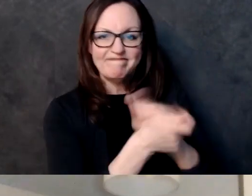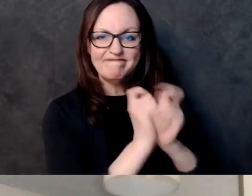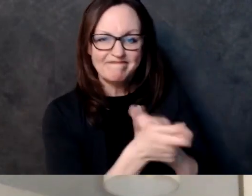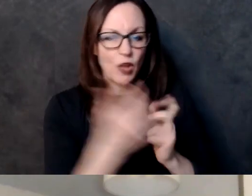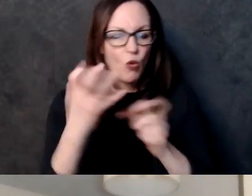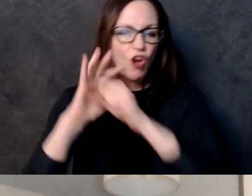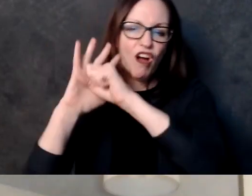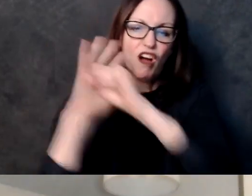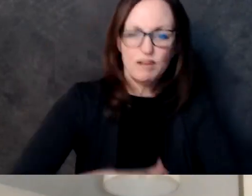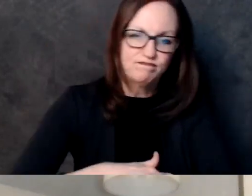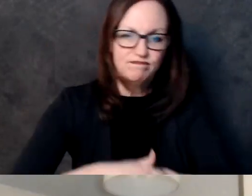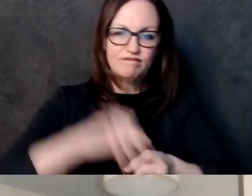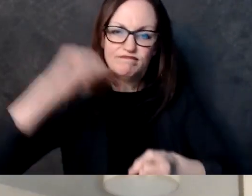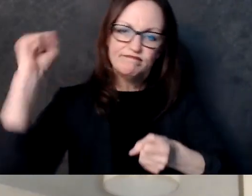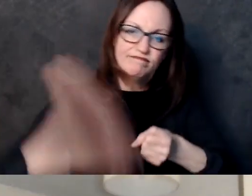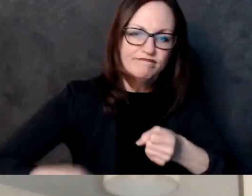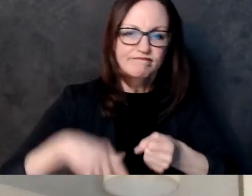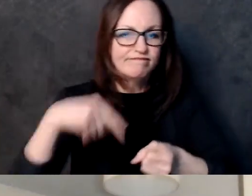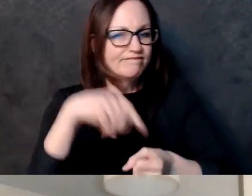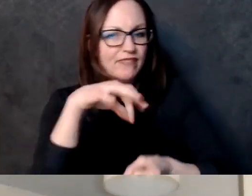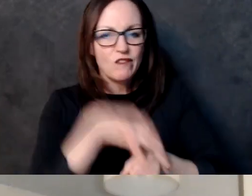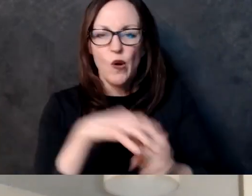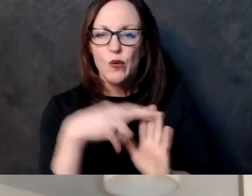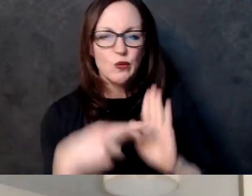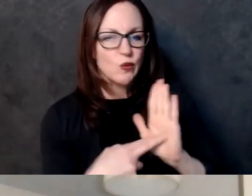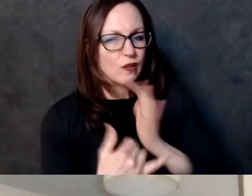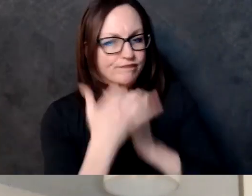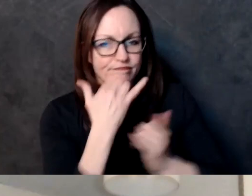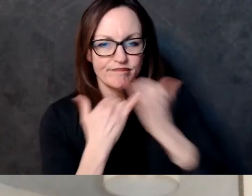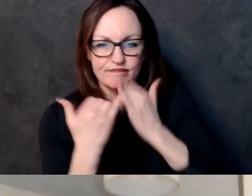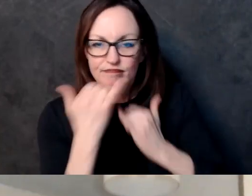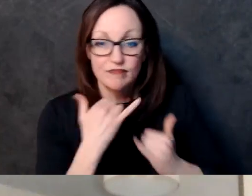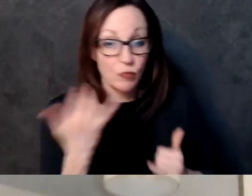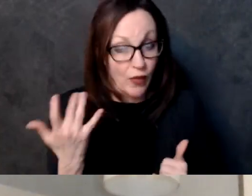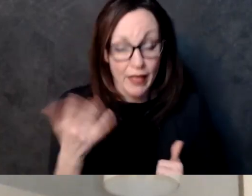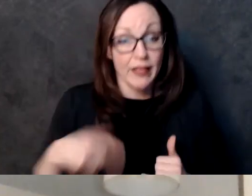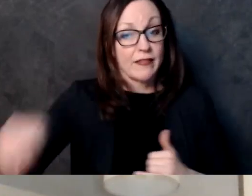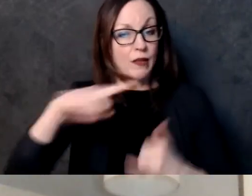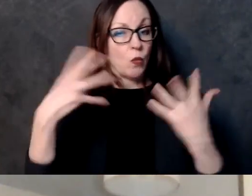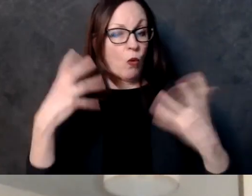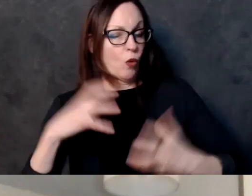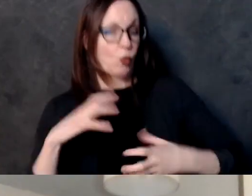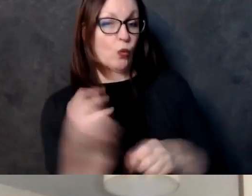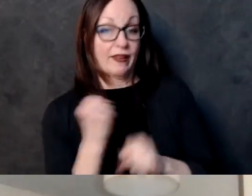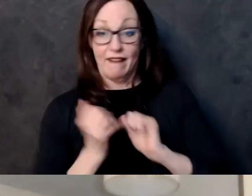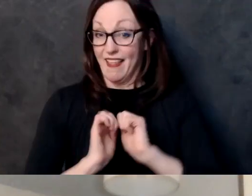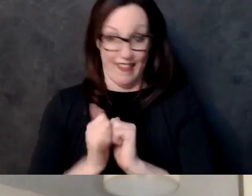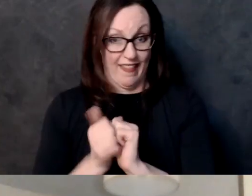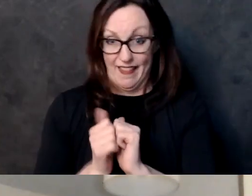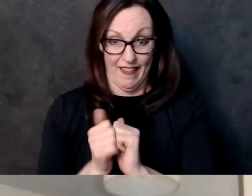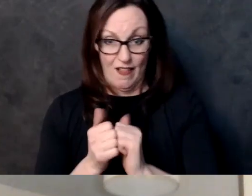than allowing everyone to come in and introducing popular ideas that the majority of people want so um